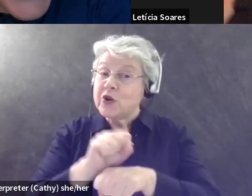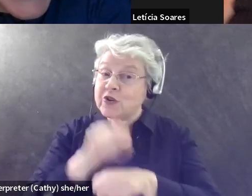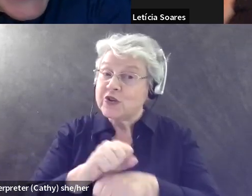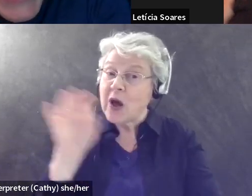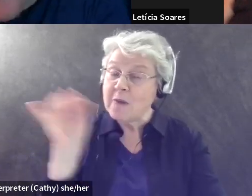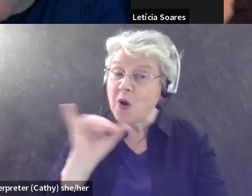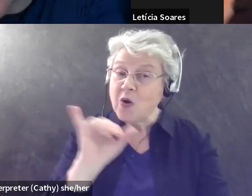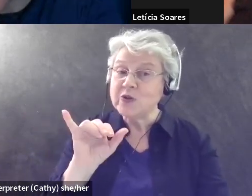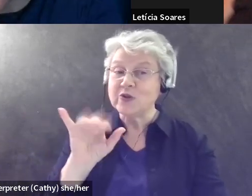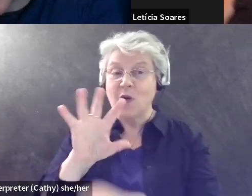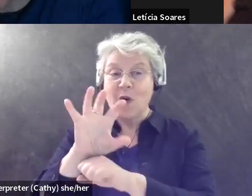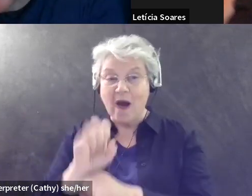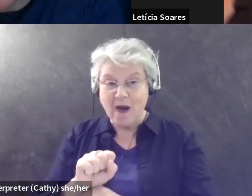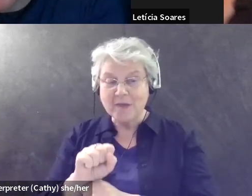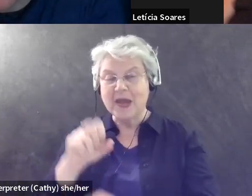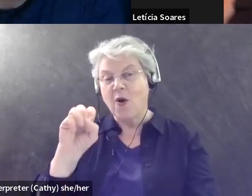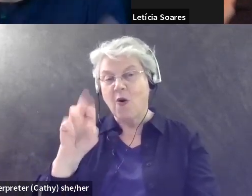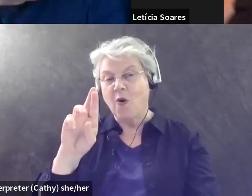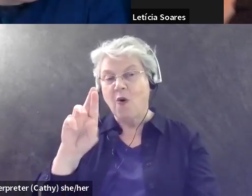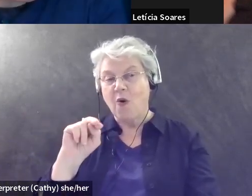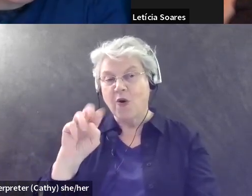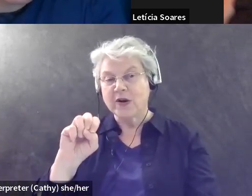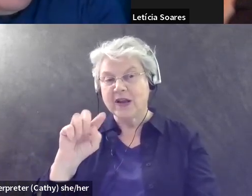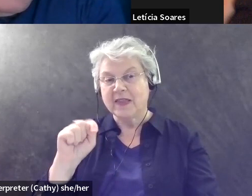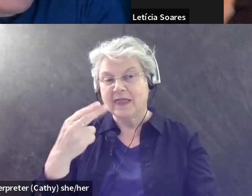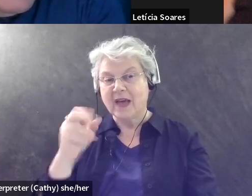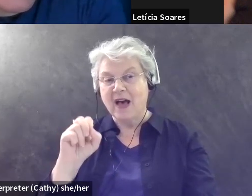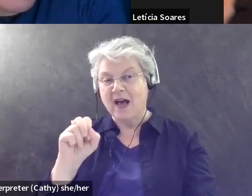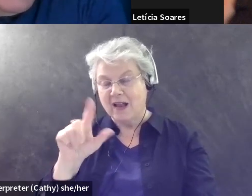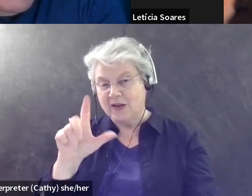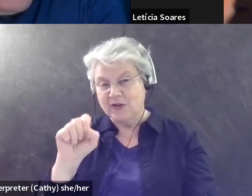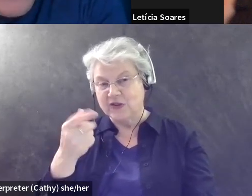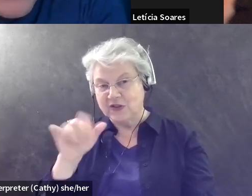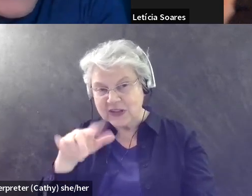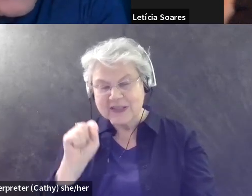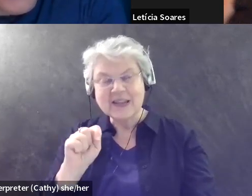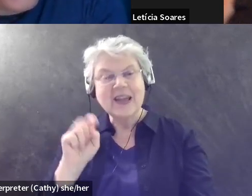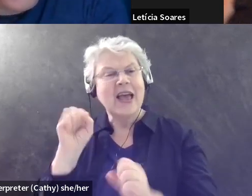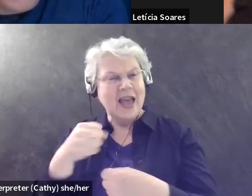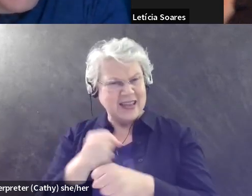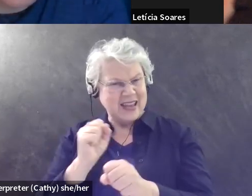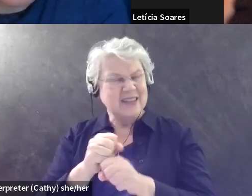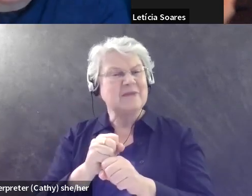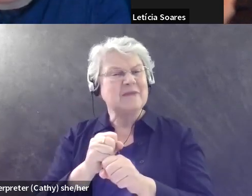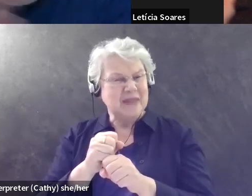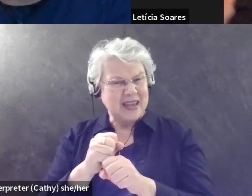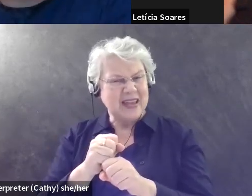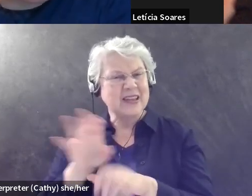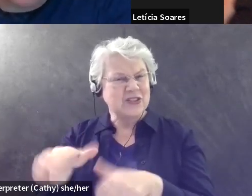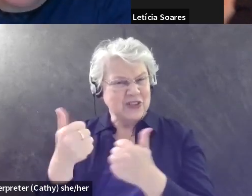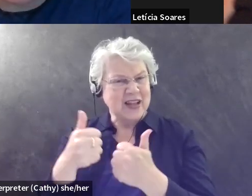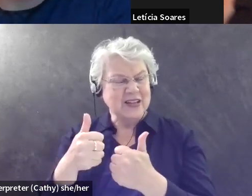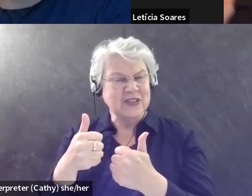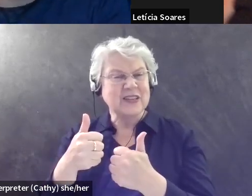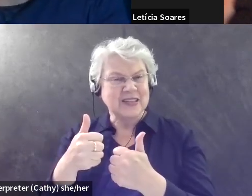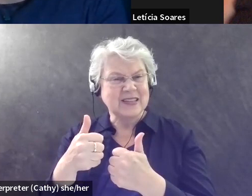as your hobby. Um, but chronic illness can make things challenging in workplaces. So, um, some, I know